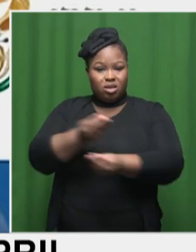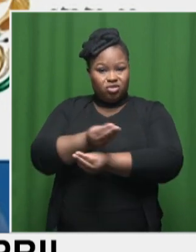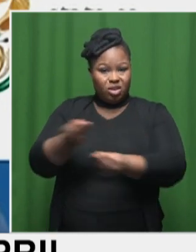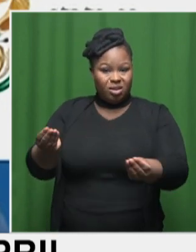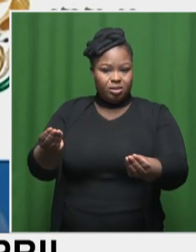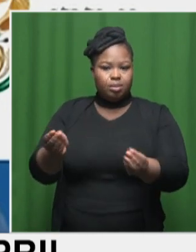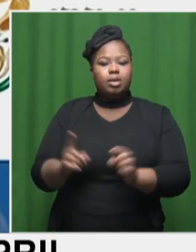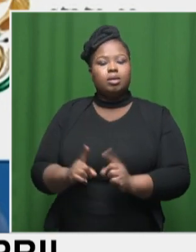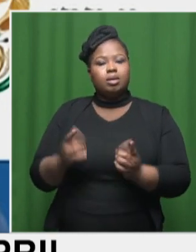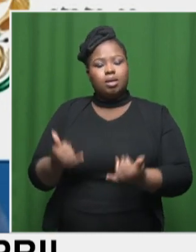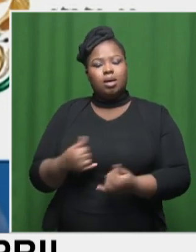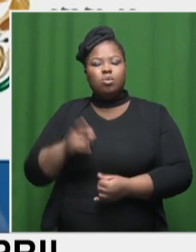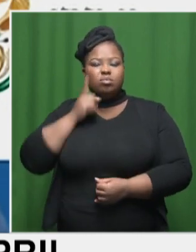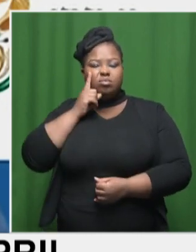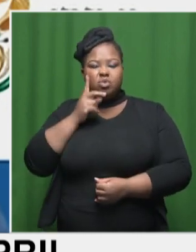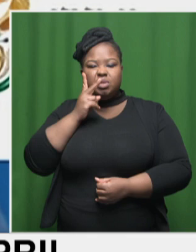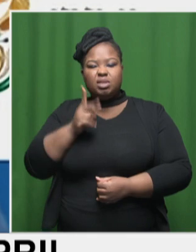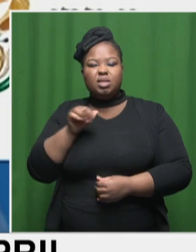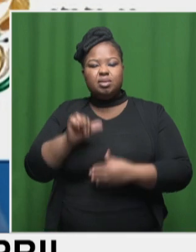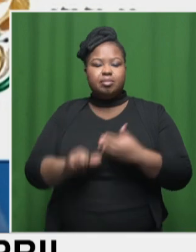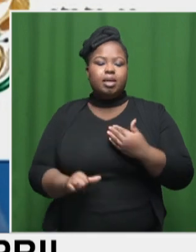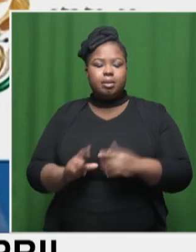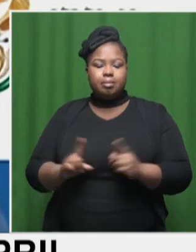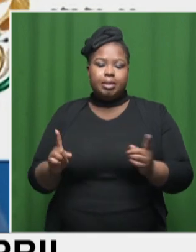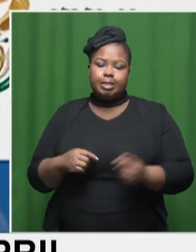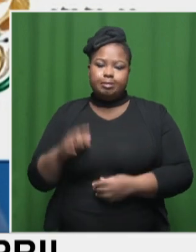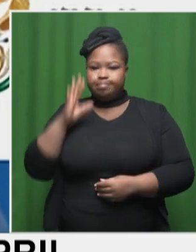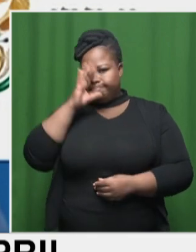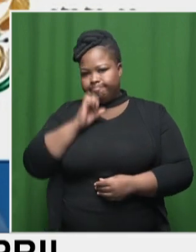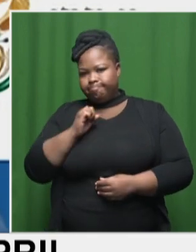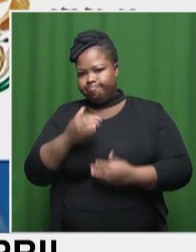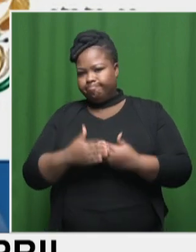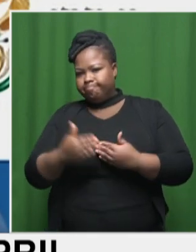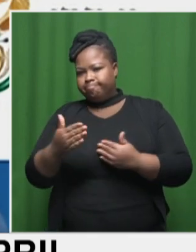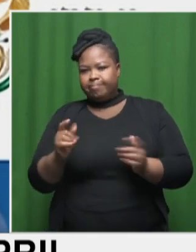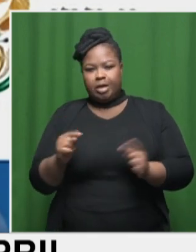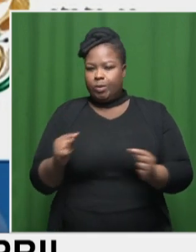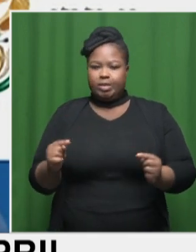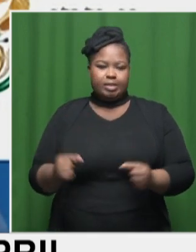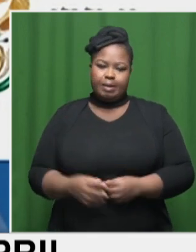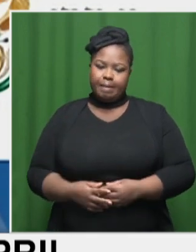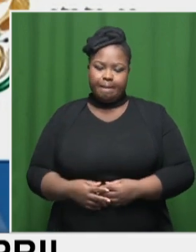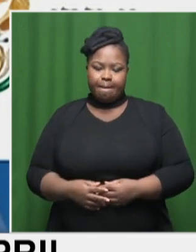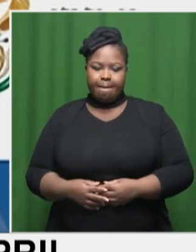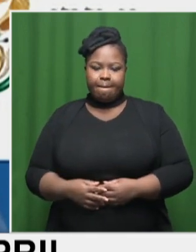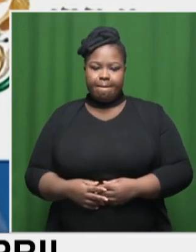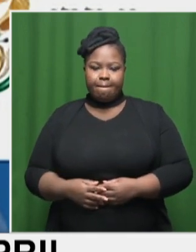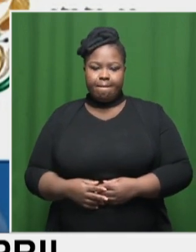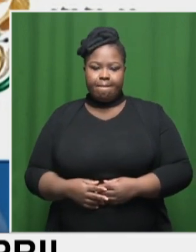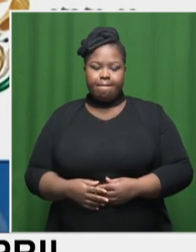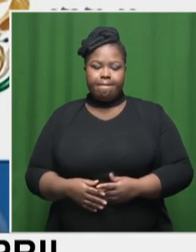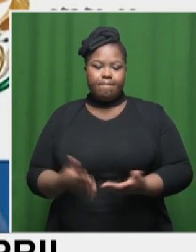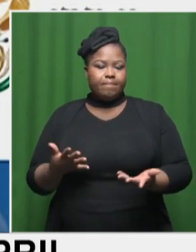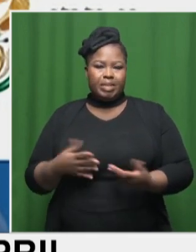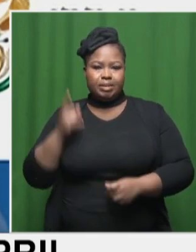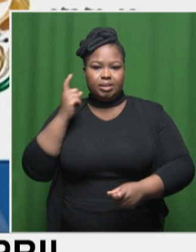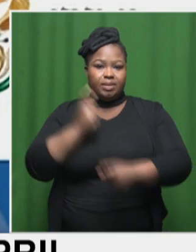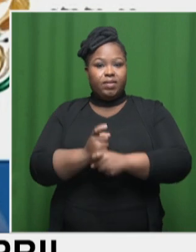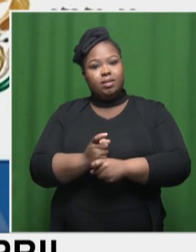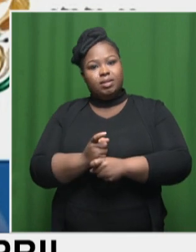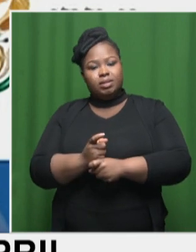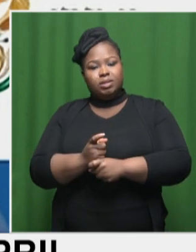somewhat this month, but it's obviously quite unpredictable. So, you know, it's difficult to really